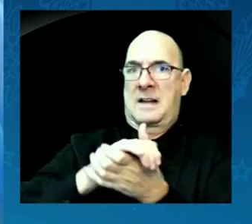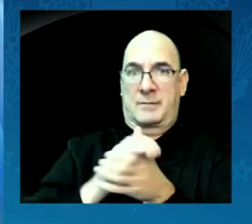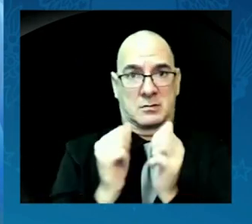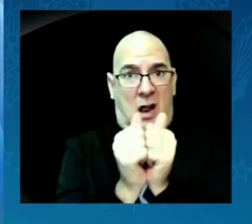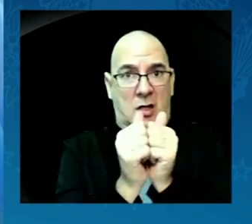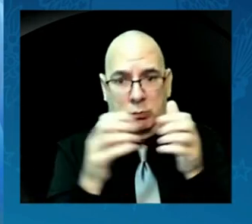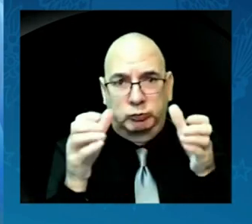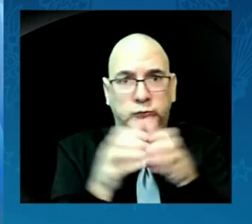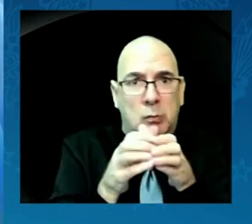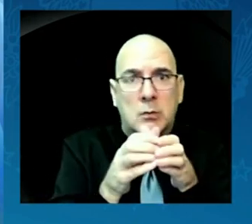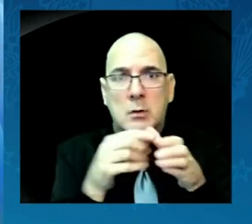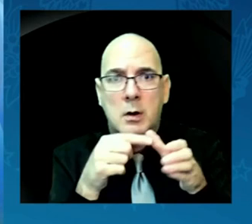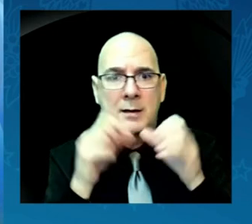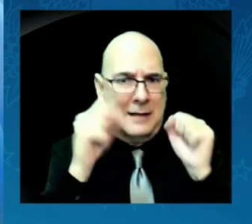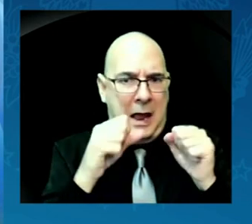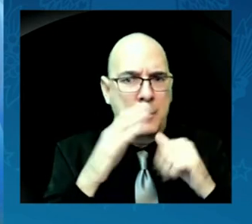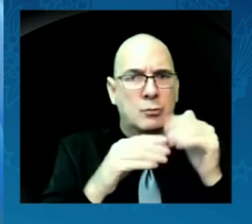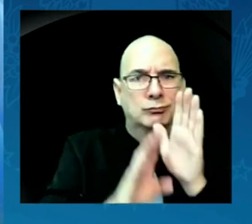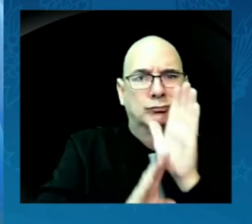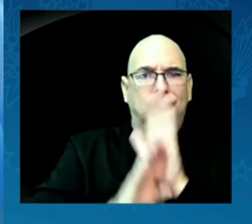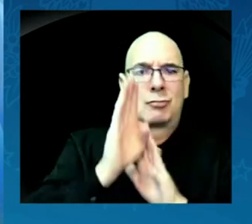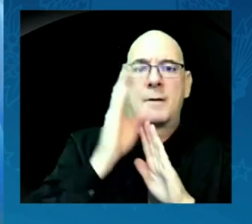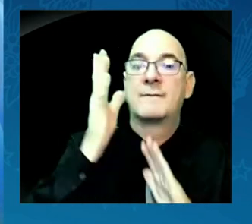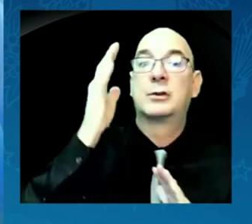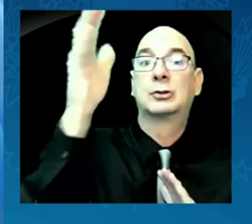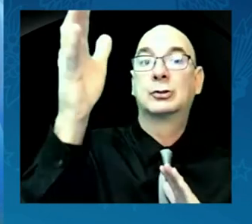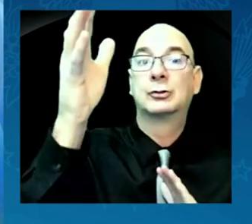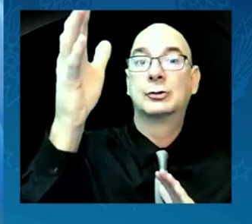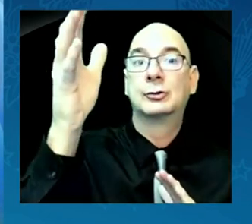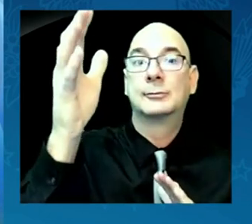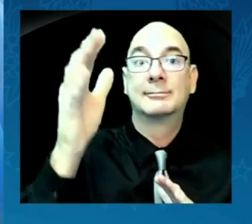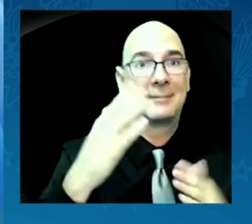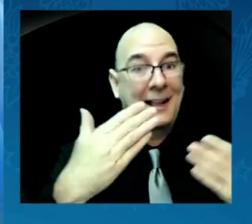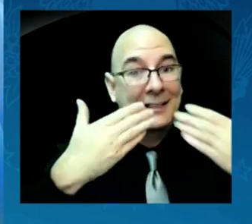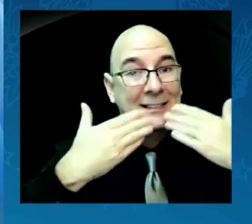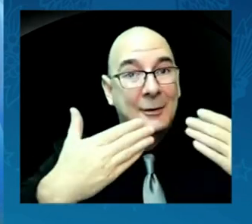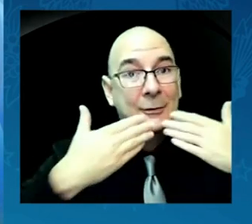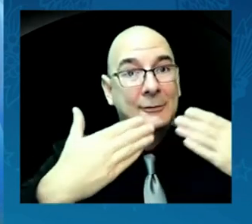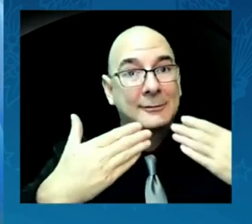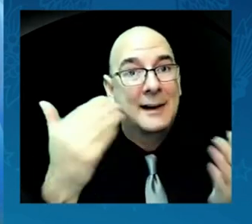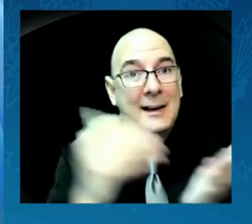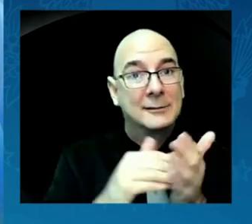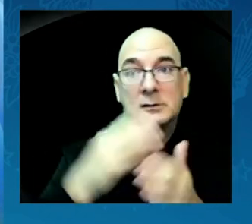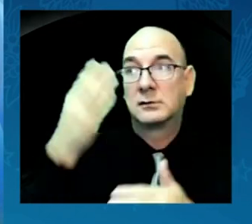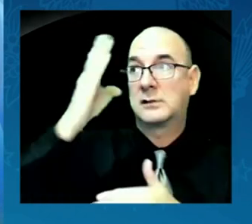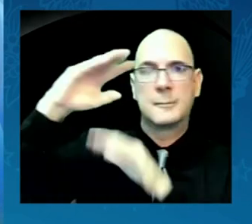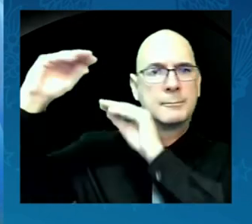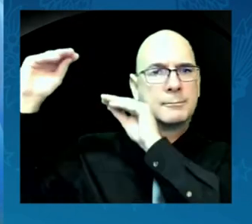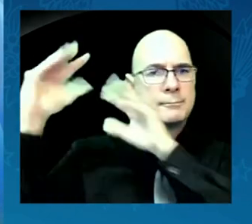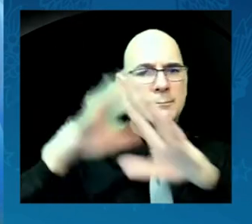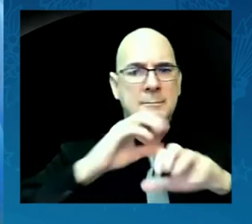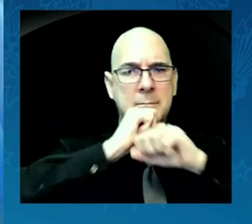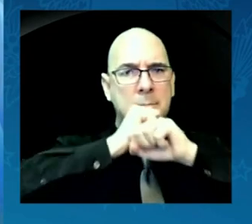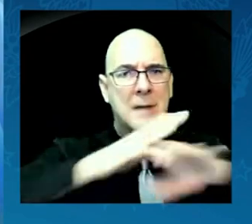better future. Thank you again. May God bless you and may God bless America. Thank you.